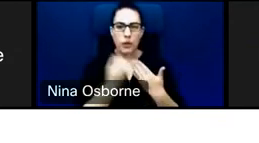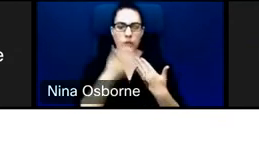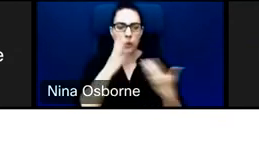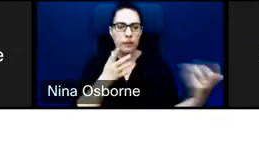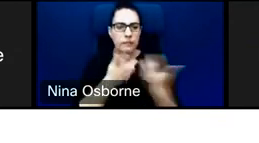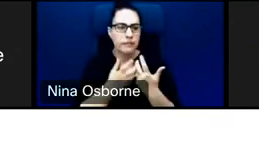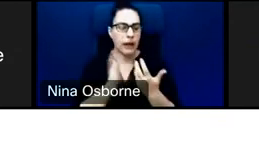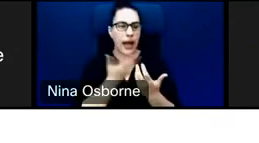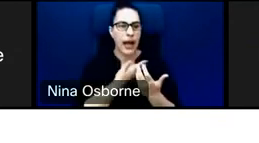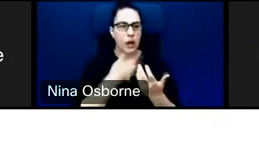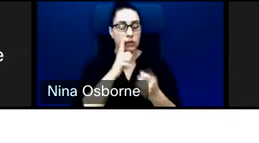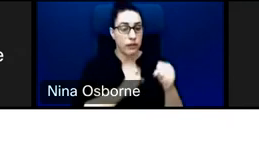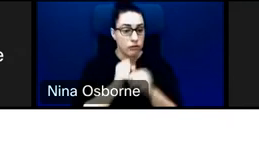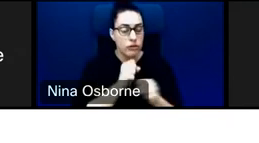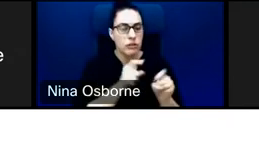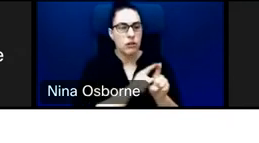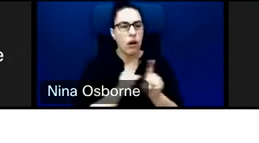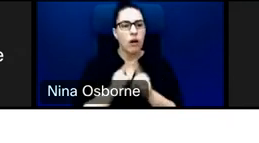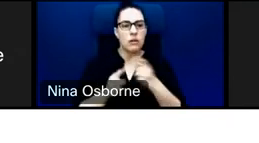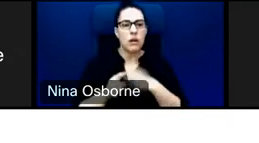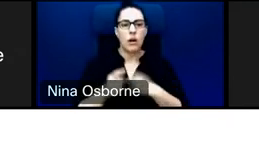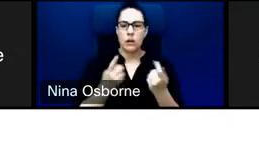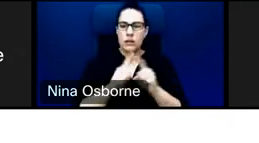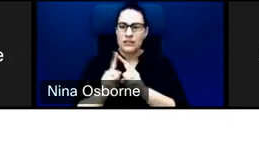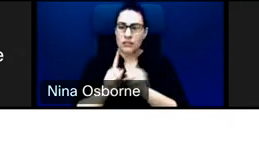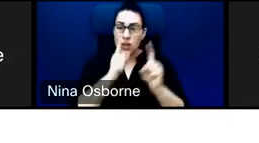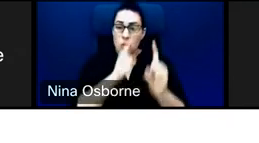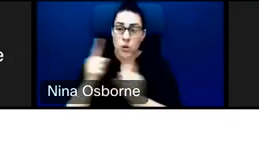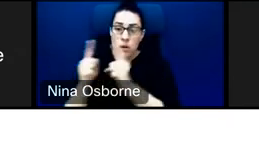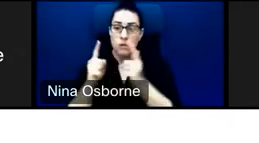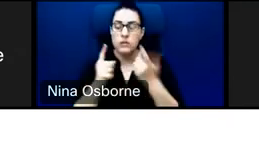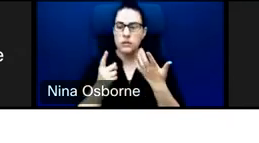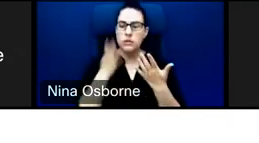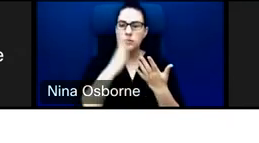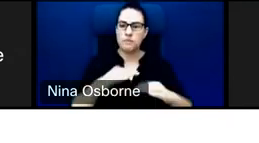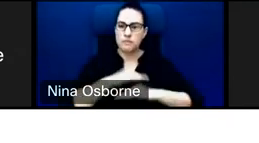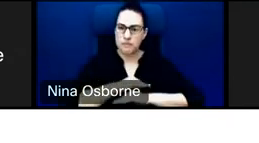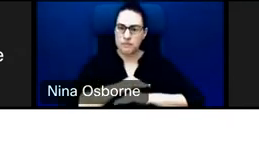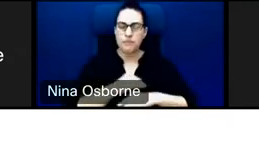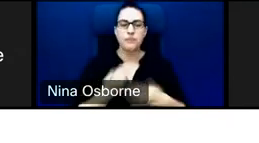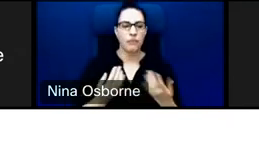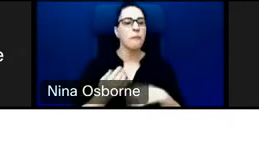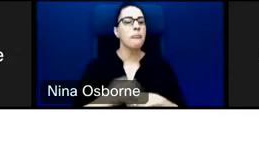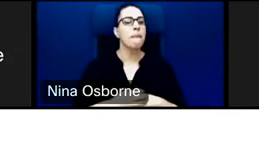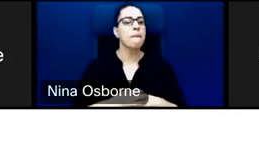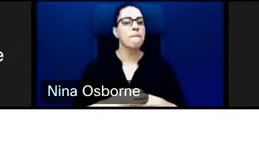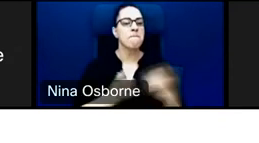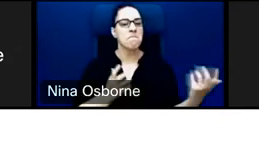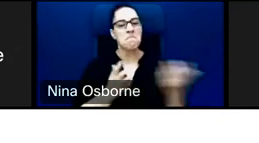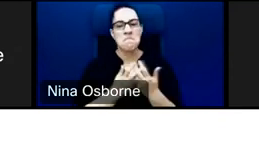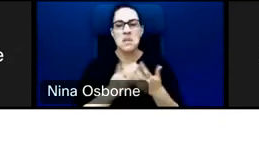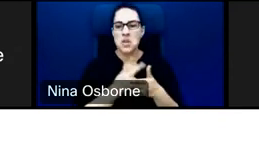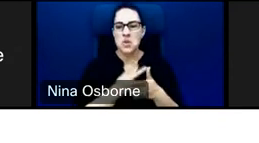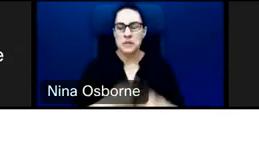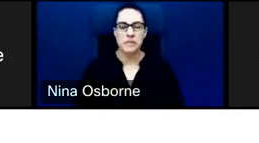spelt out before, as well as the sustainable development goals and that meet our development priorities. The